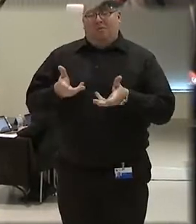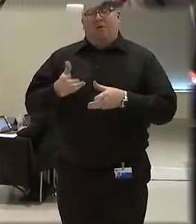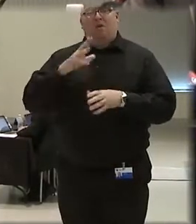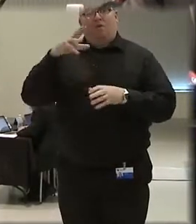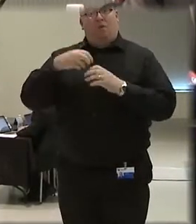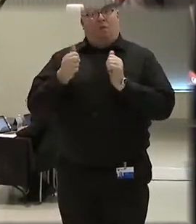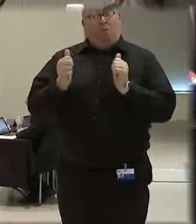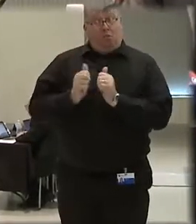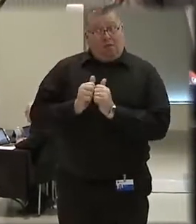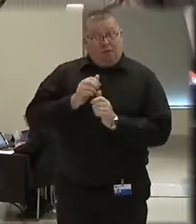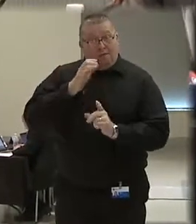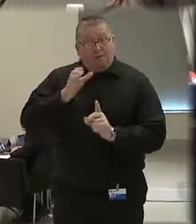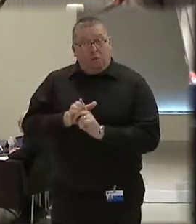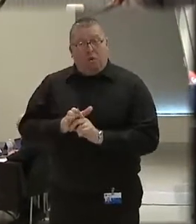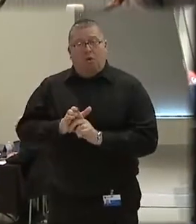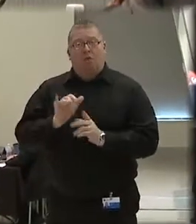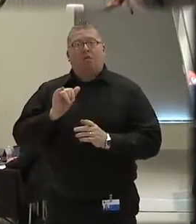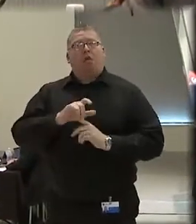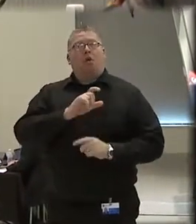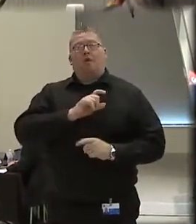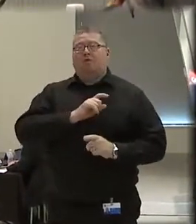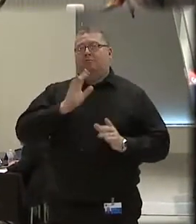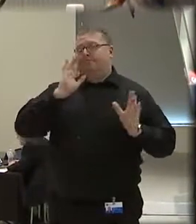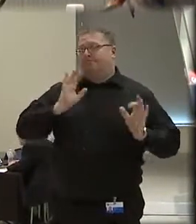force, the officer's judgment is right.